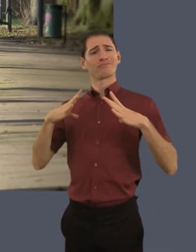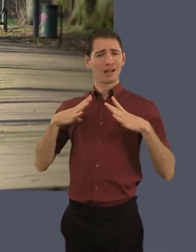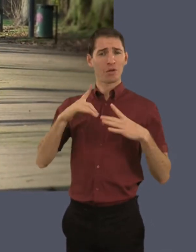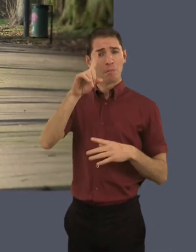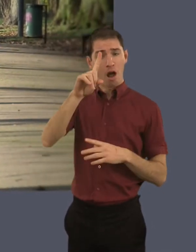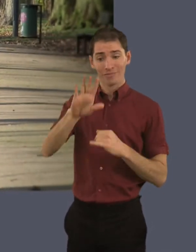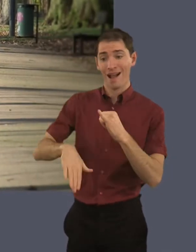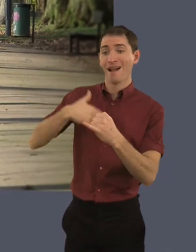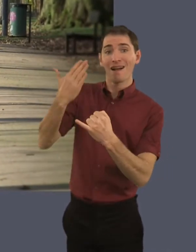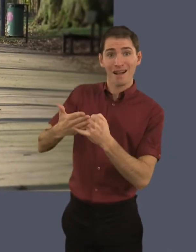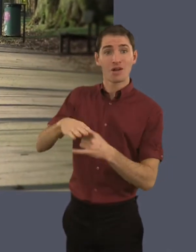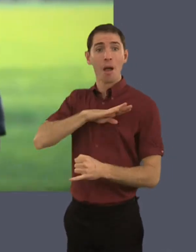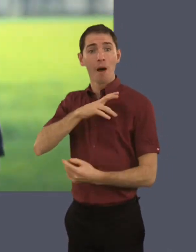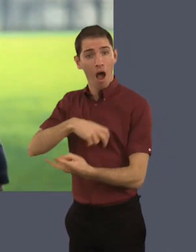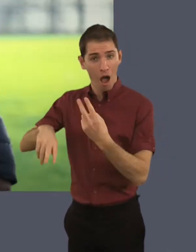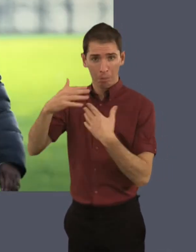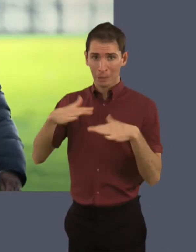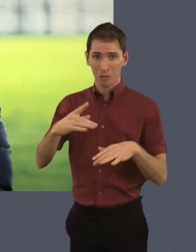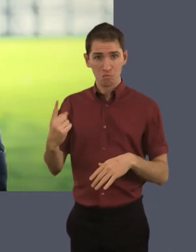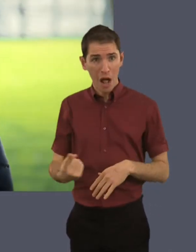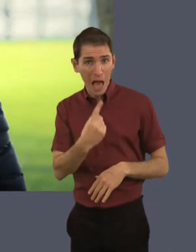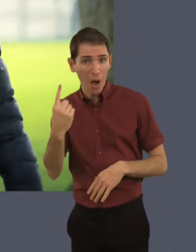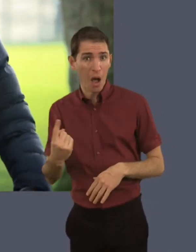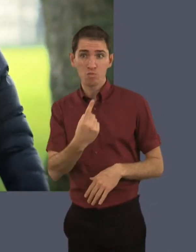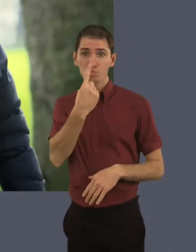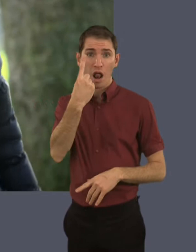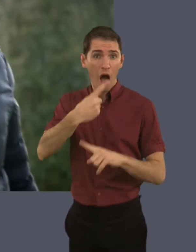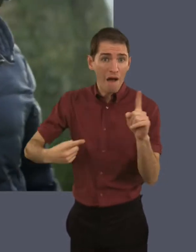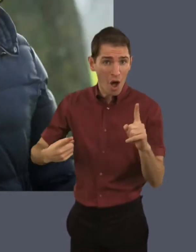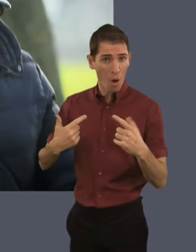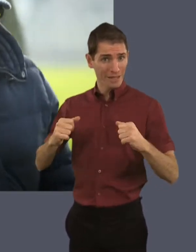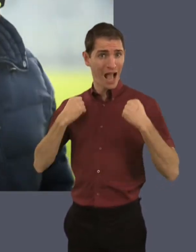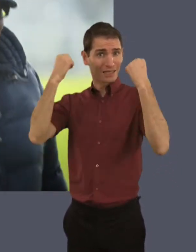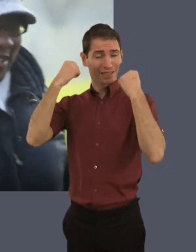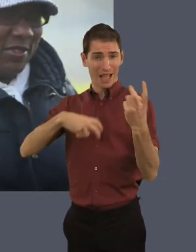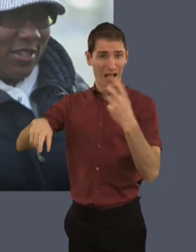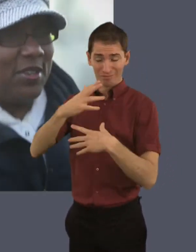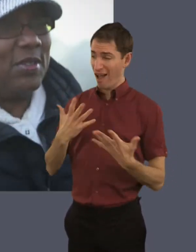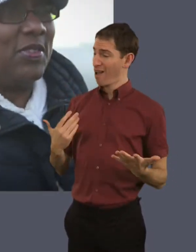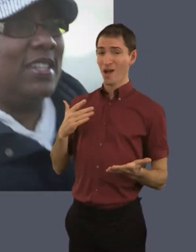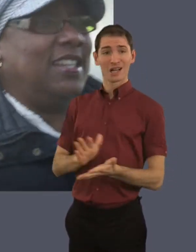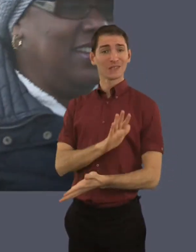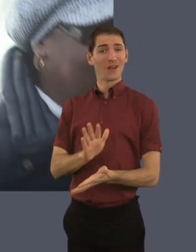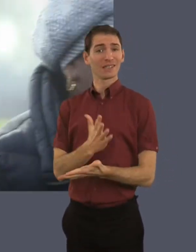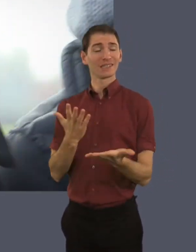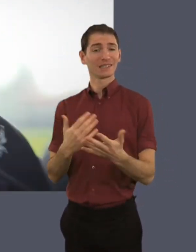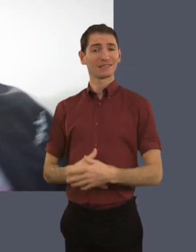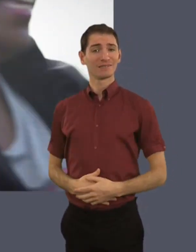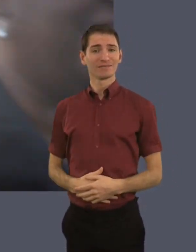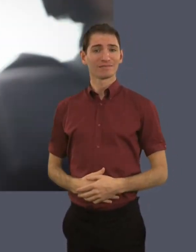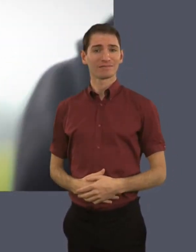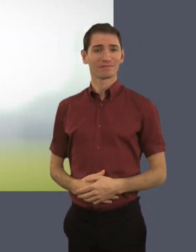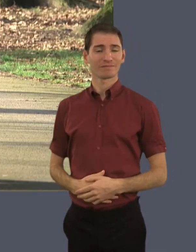Sometimes we have a good laugh in between. But by the end of it, you know, we've had an hour,